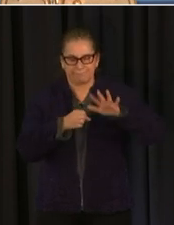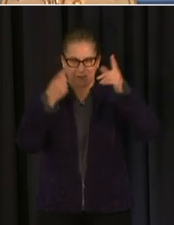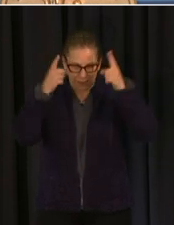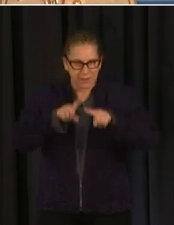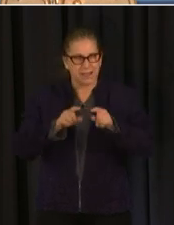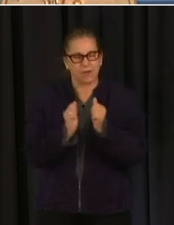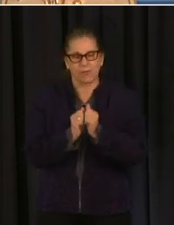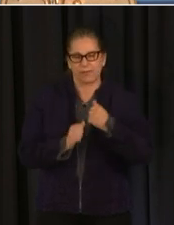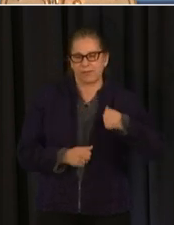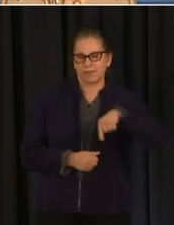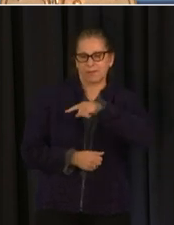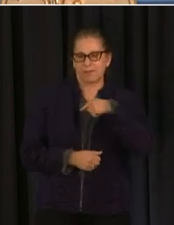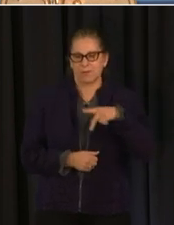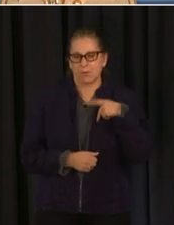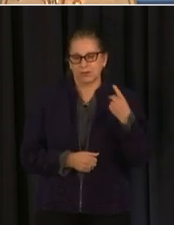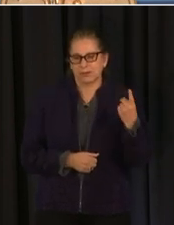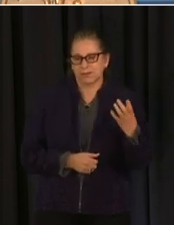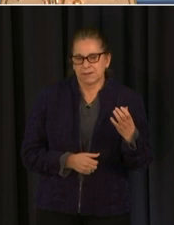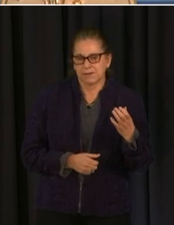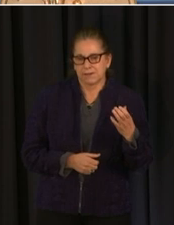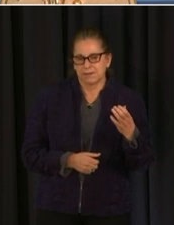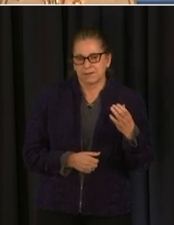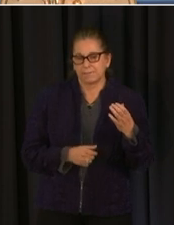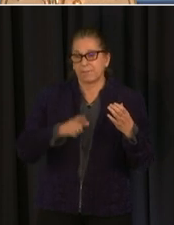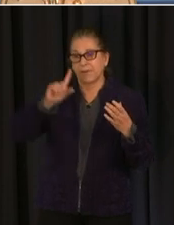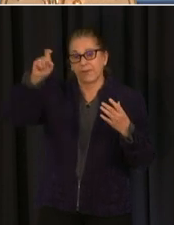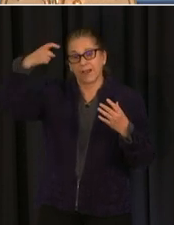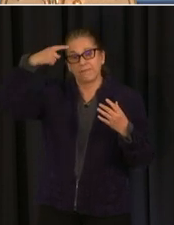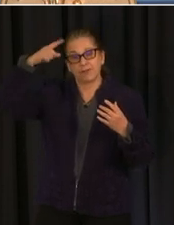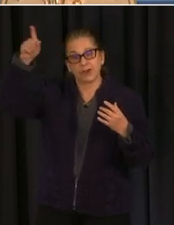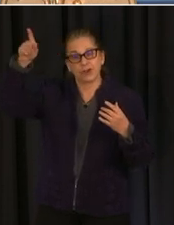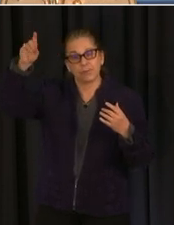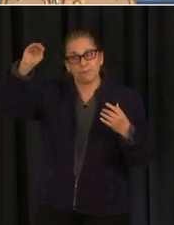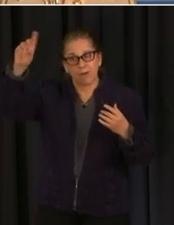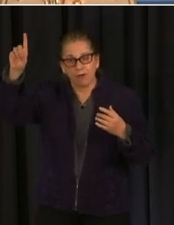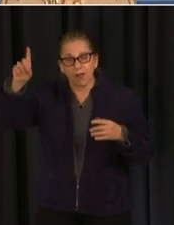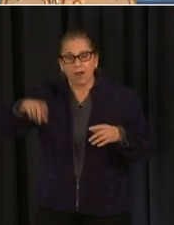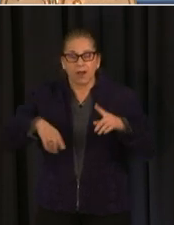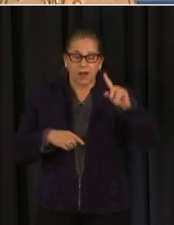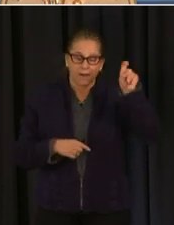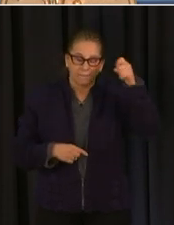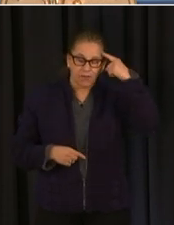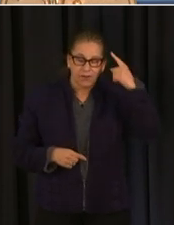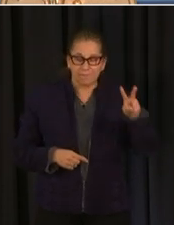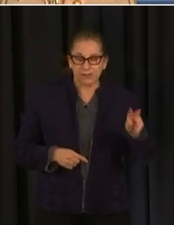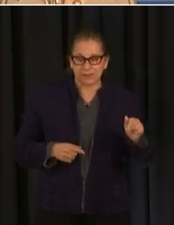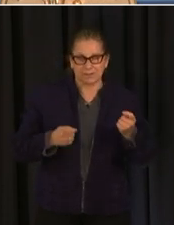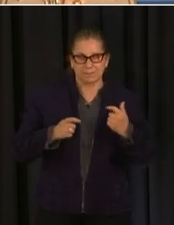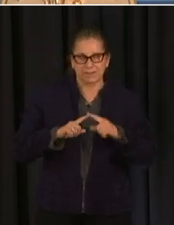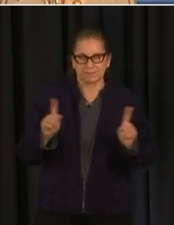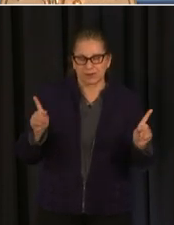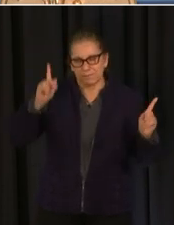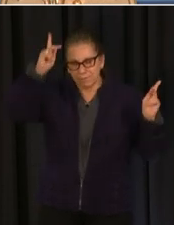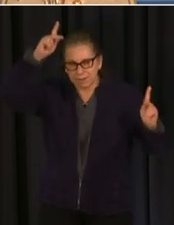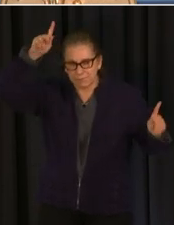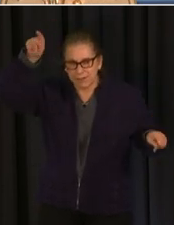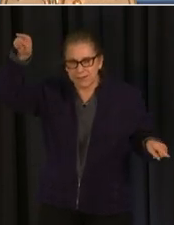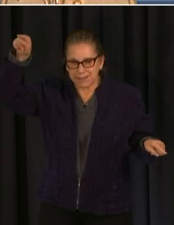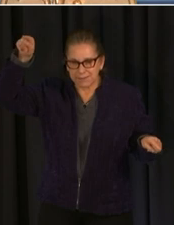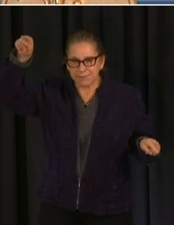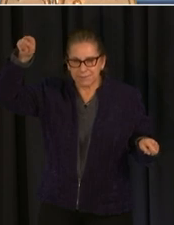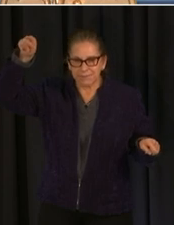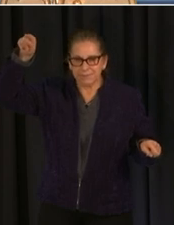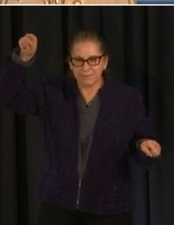the governors and dr nesbit and chris rodriguez and their counterparts coordinate with all the health